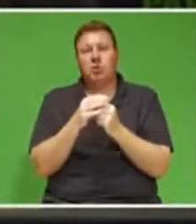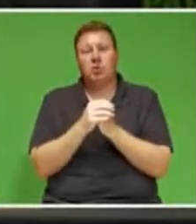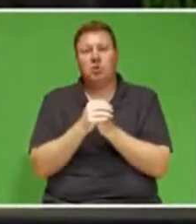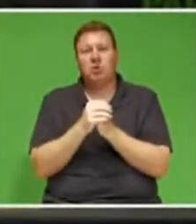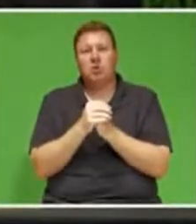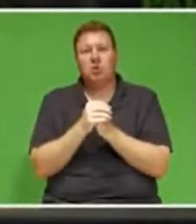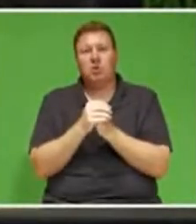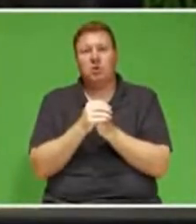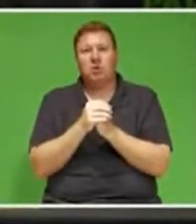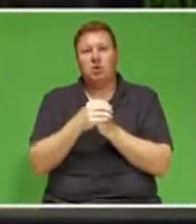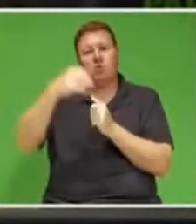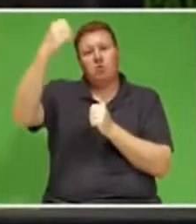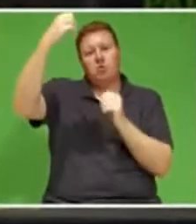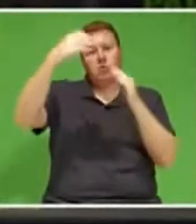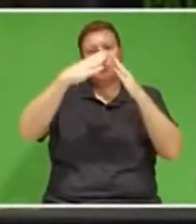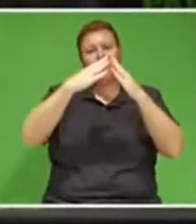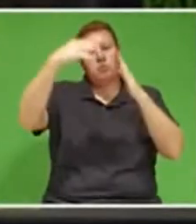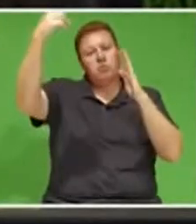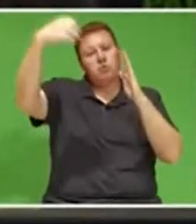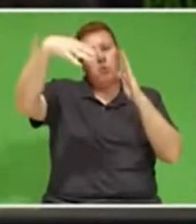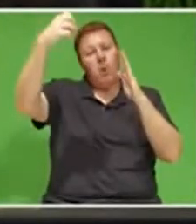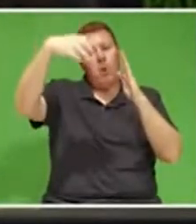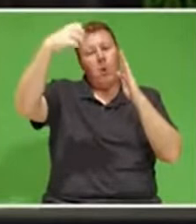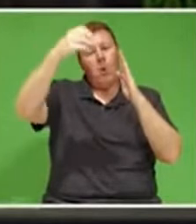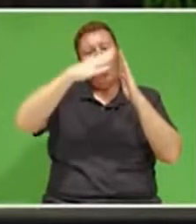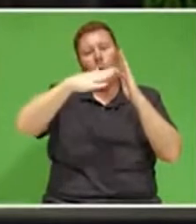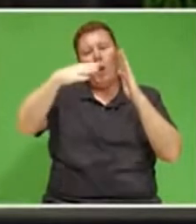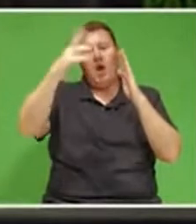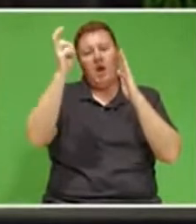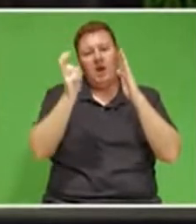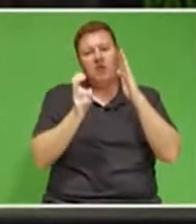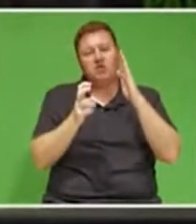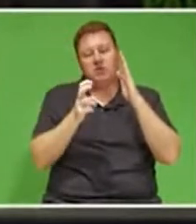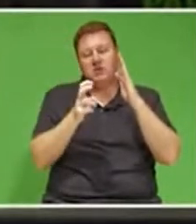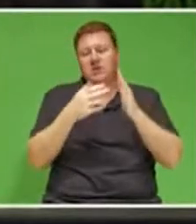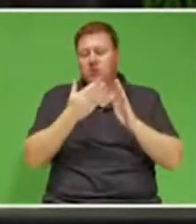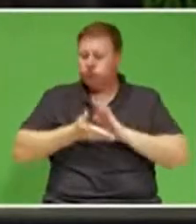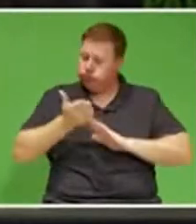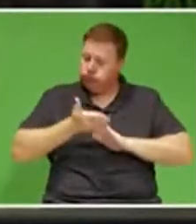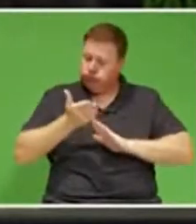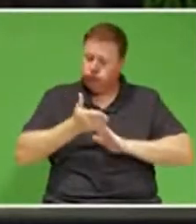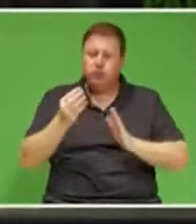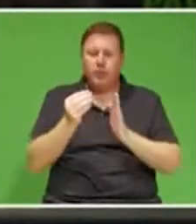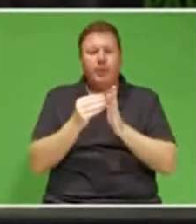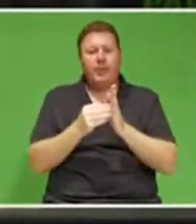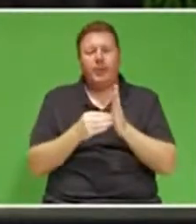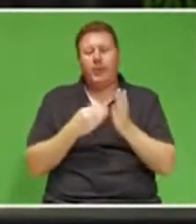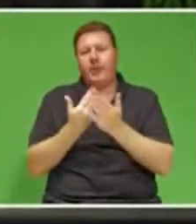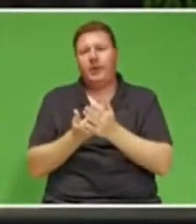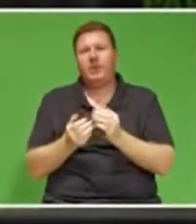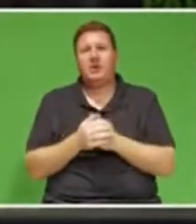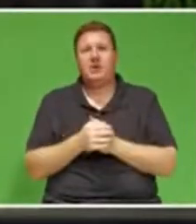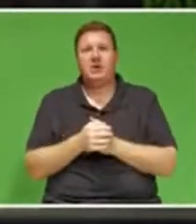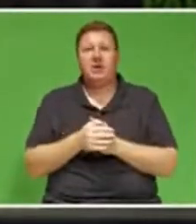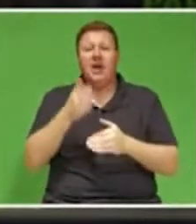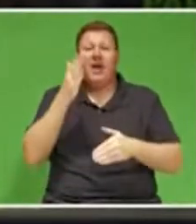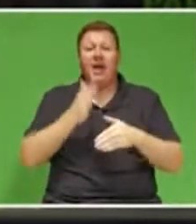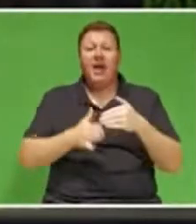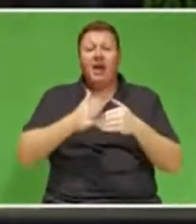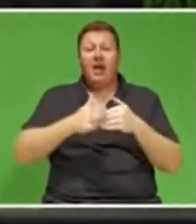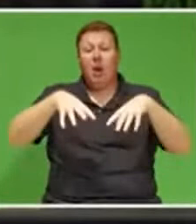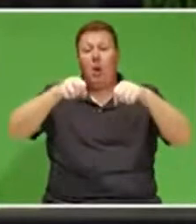solar by business and households. To end load shedding, however,